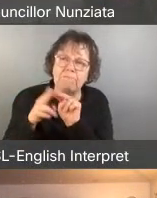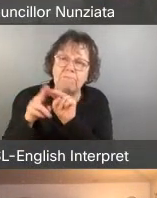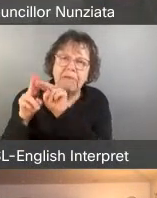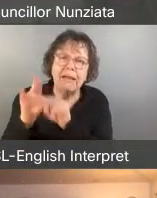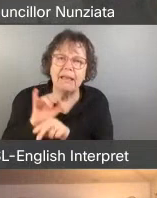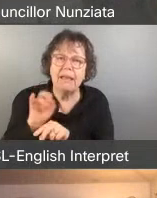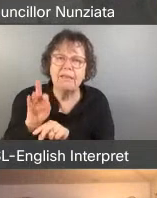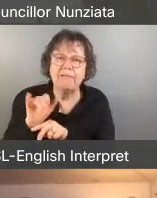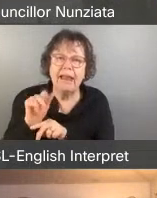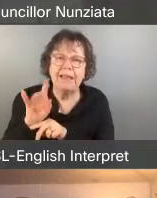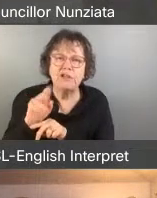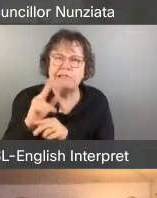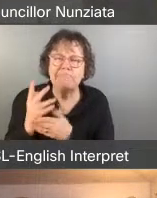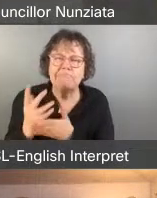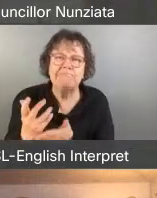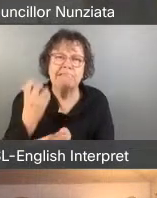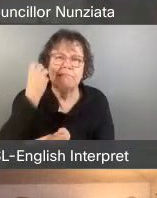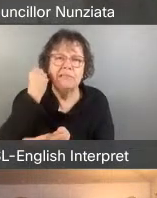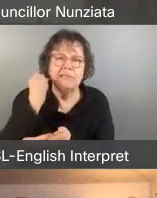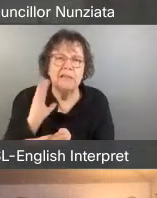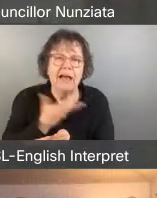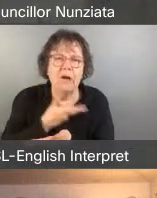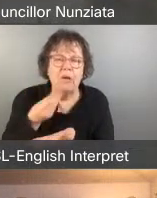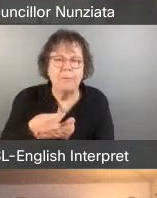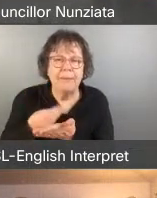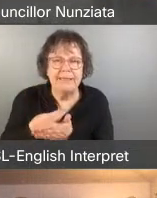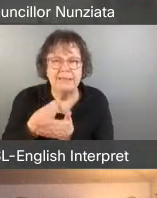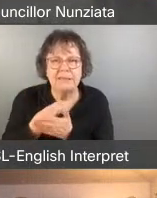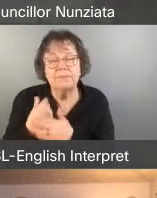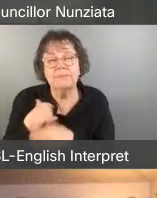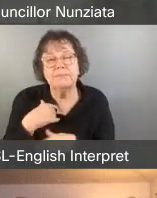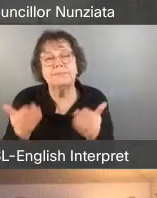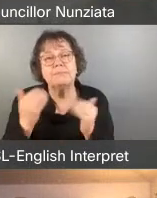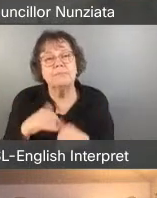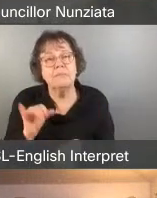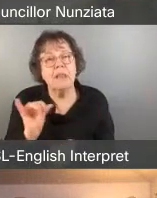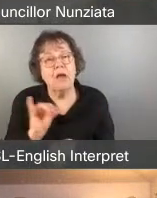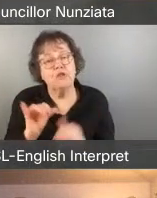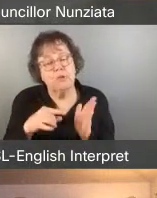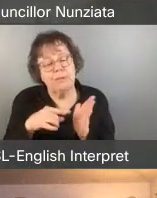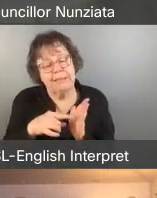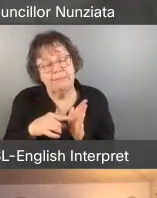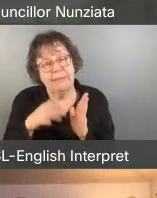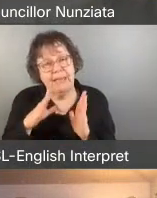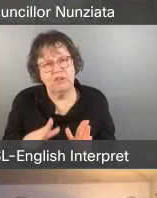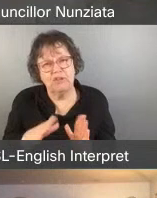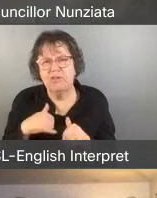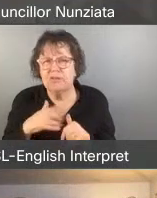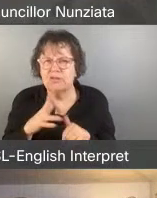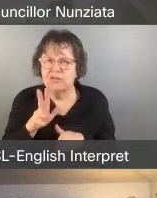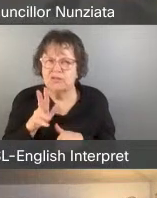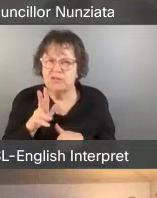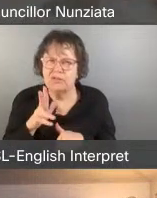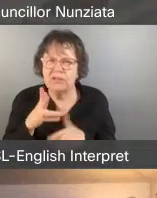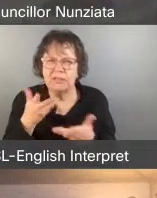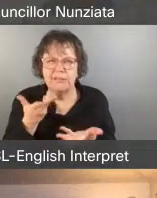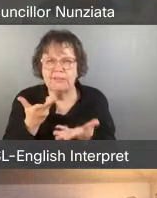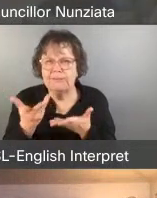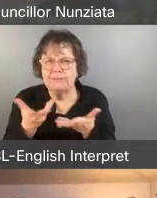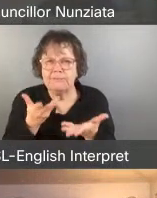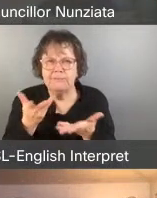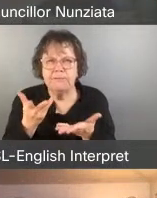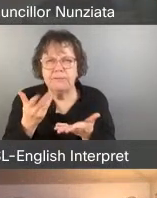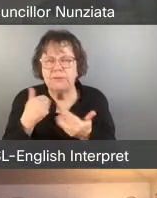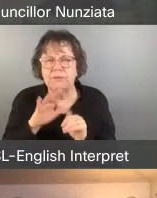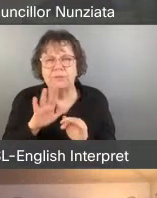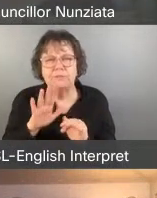In addition, the money that is going towards fare inspectors is ineffective and better being spent producing the cost of fares.